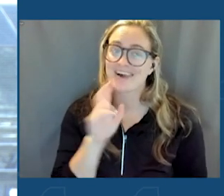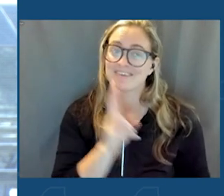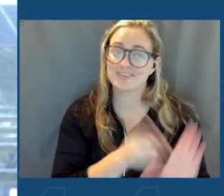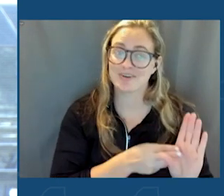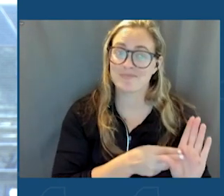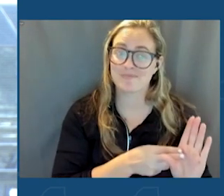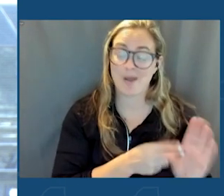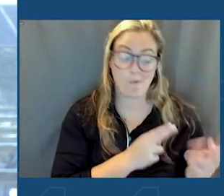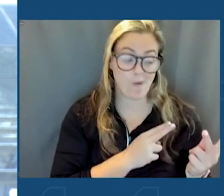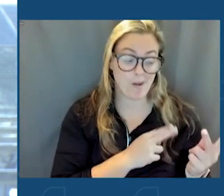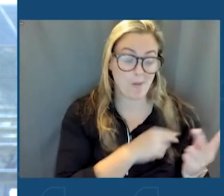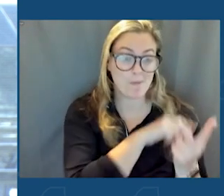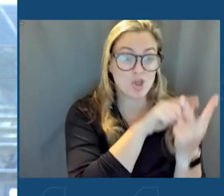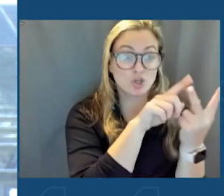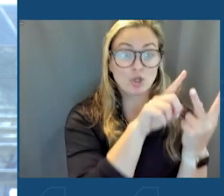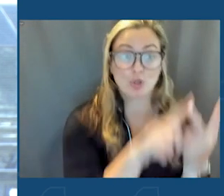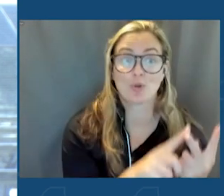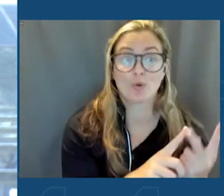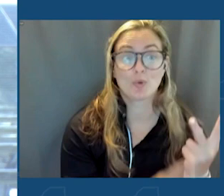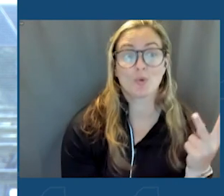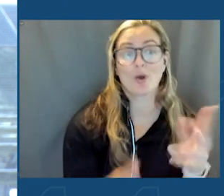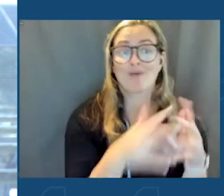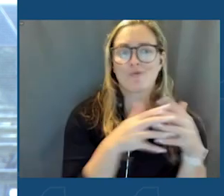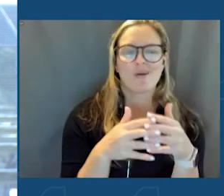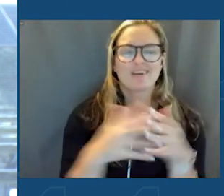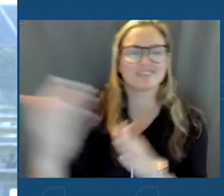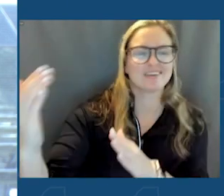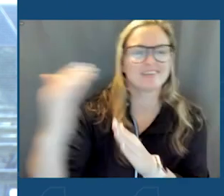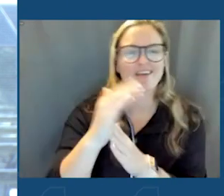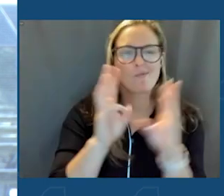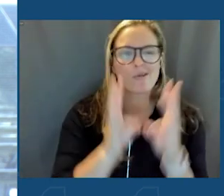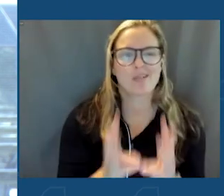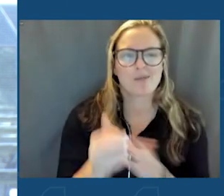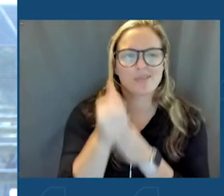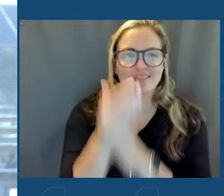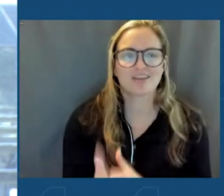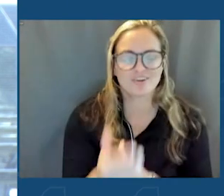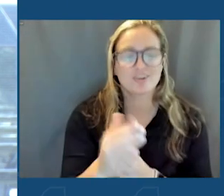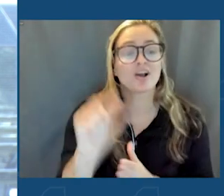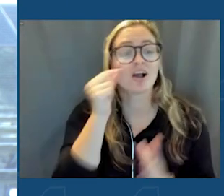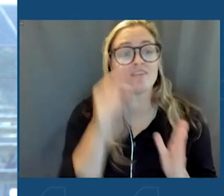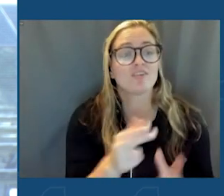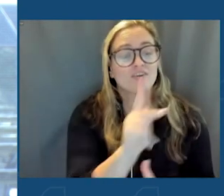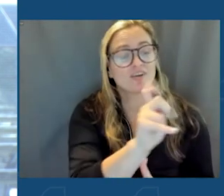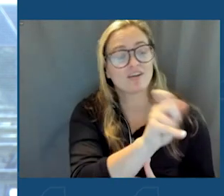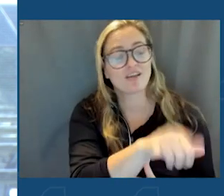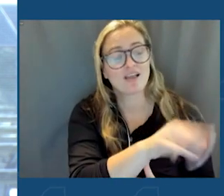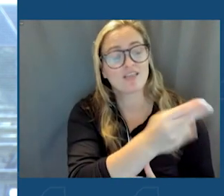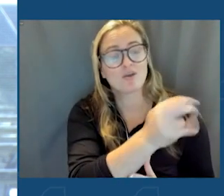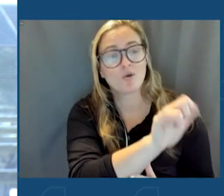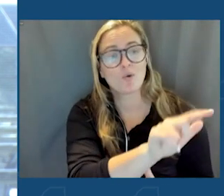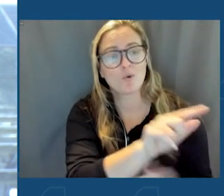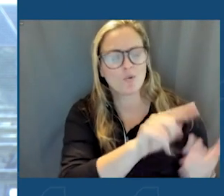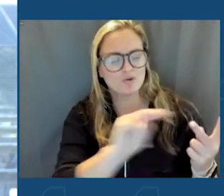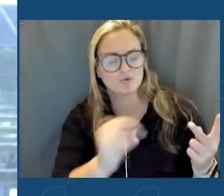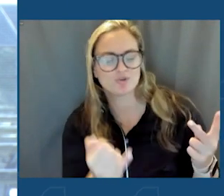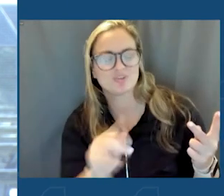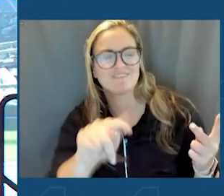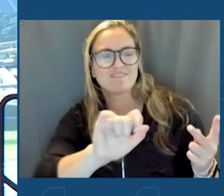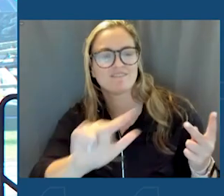but two of America's top climate leaders. New York Governor Kathy Hochul and New Jersey Governor Phil Murphy.